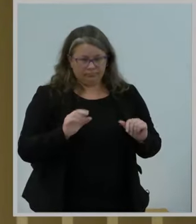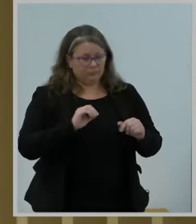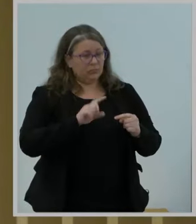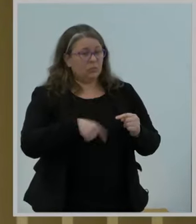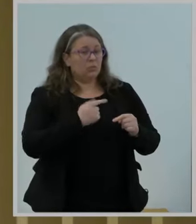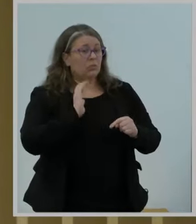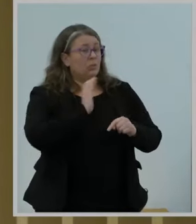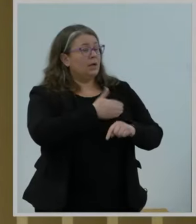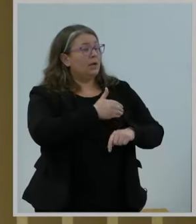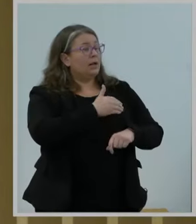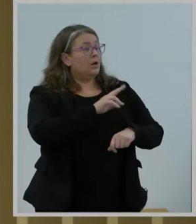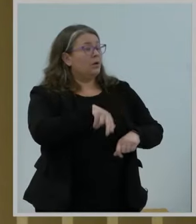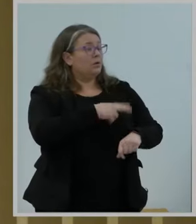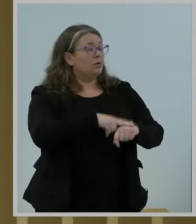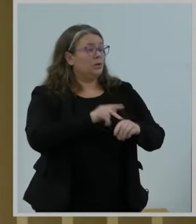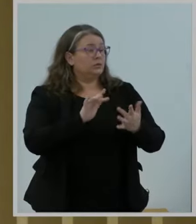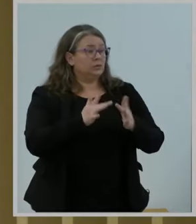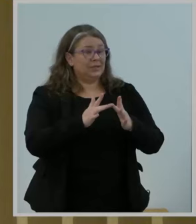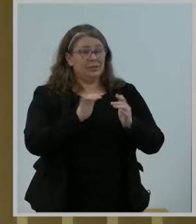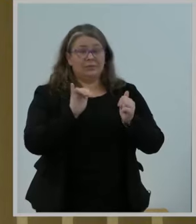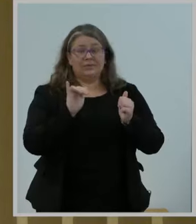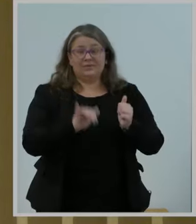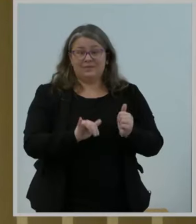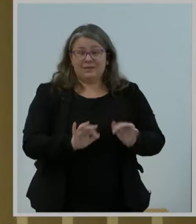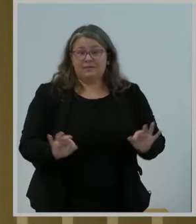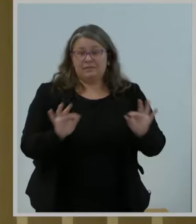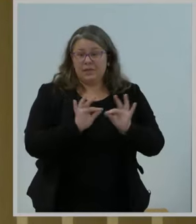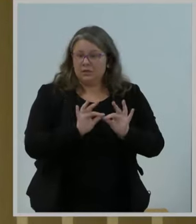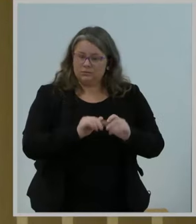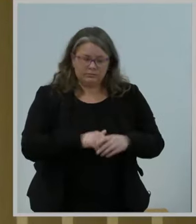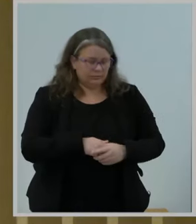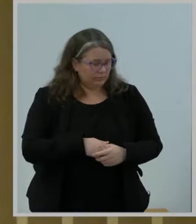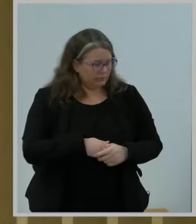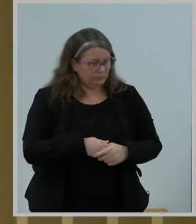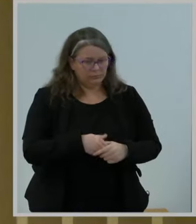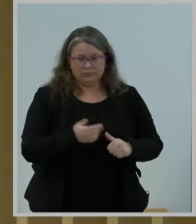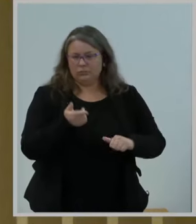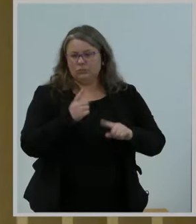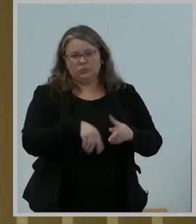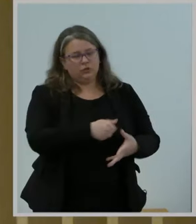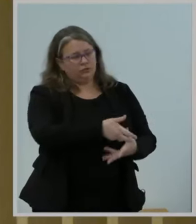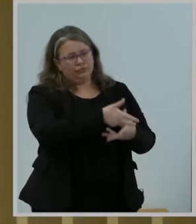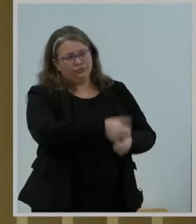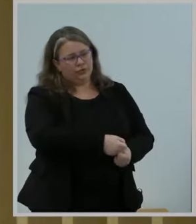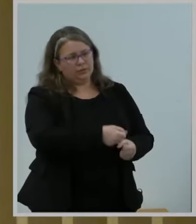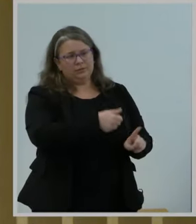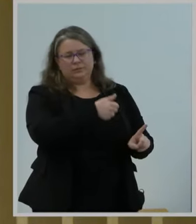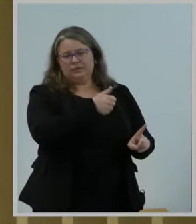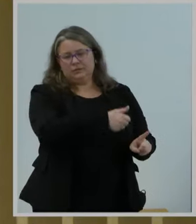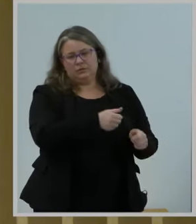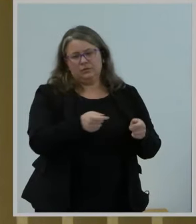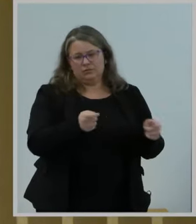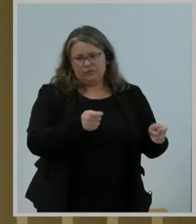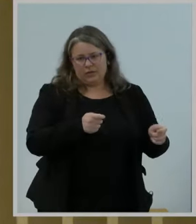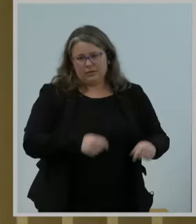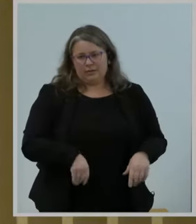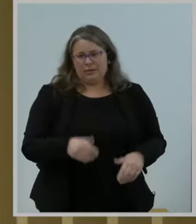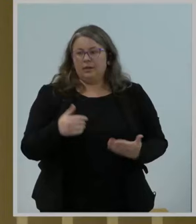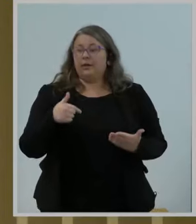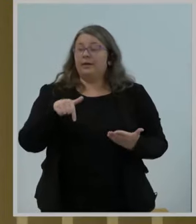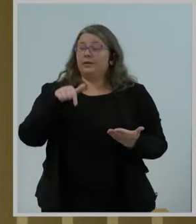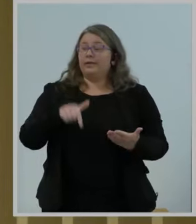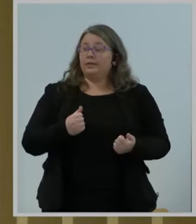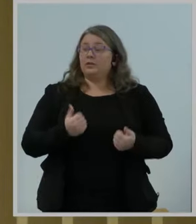vital. Re-classification would put the commission on a firm footing to protect Americans and partner even more effectively